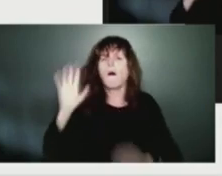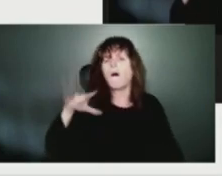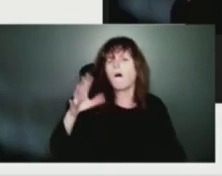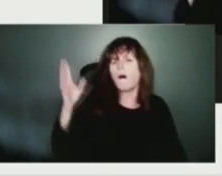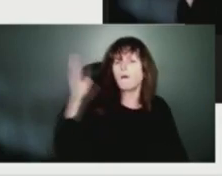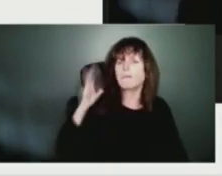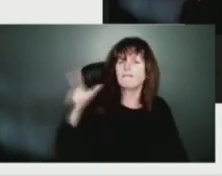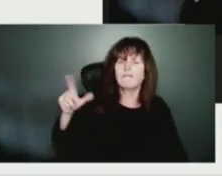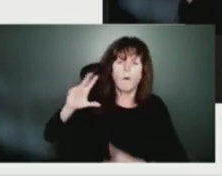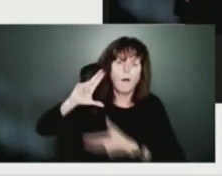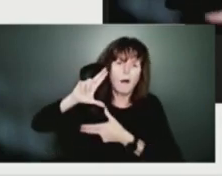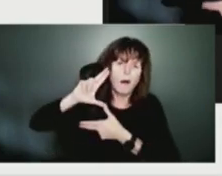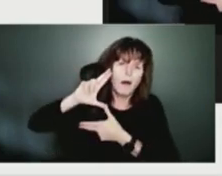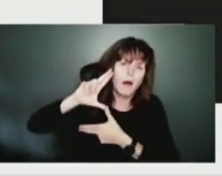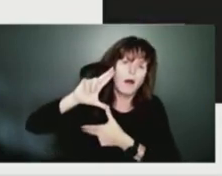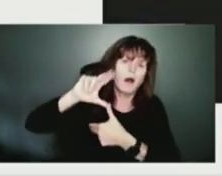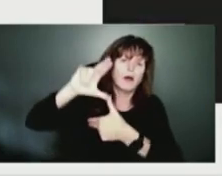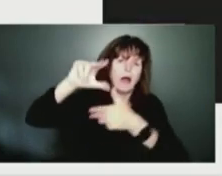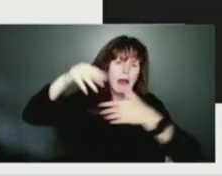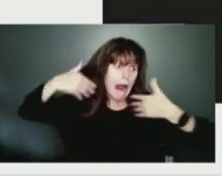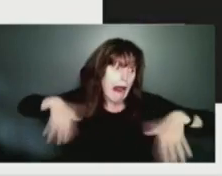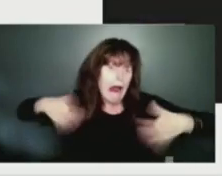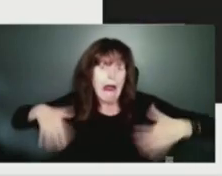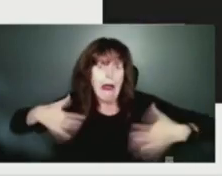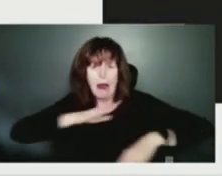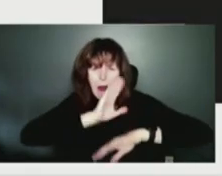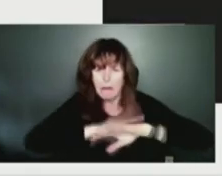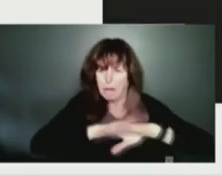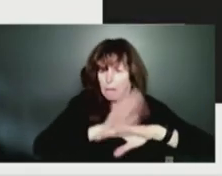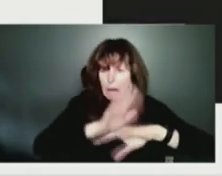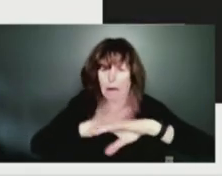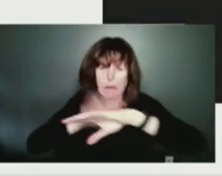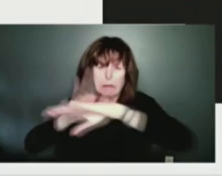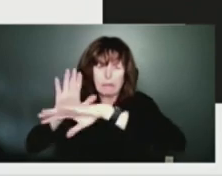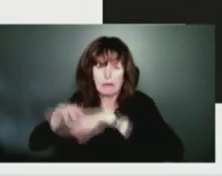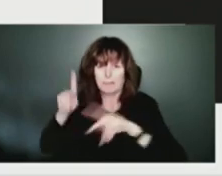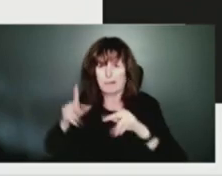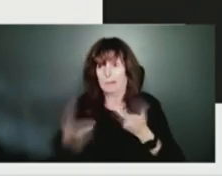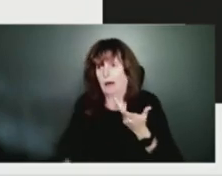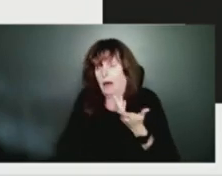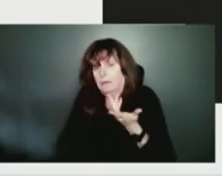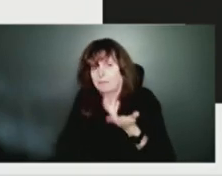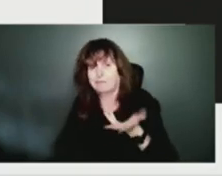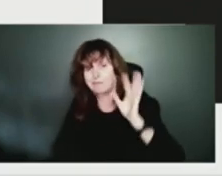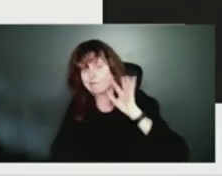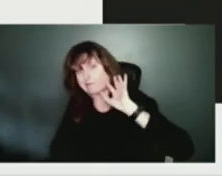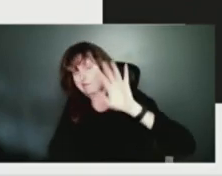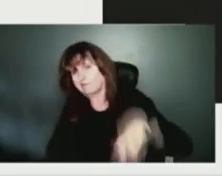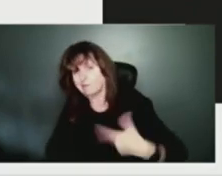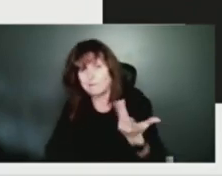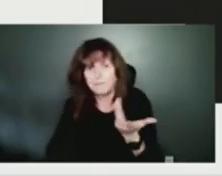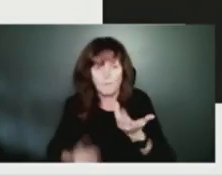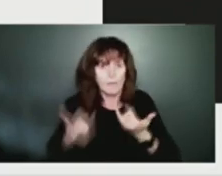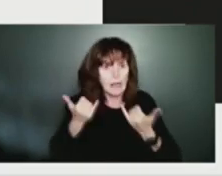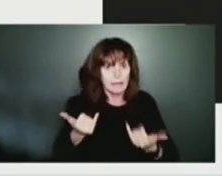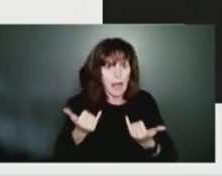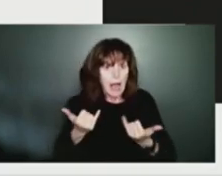storms, such as the one that is coming up for us that's forecasted to hit us?